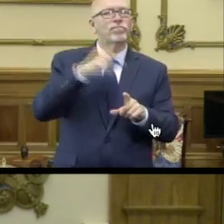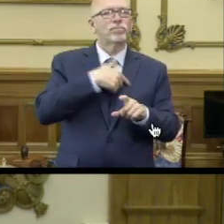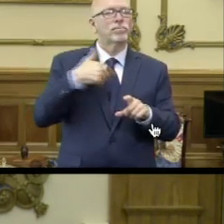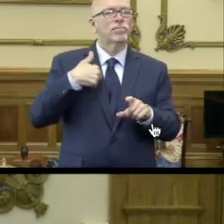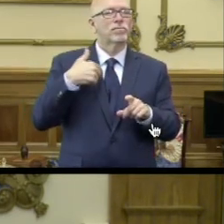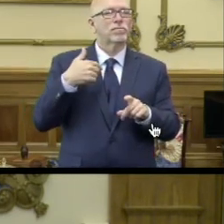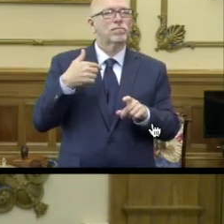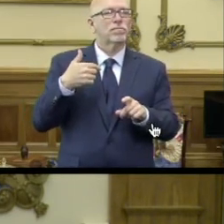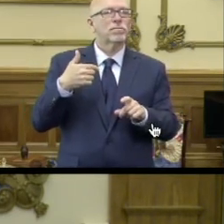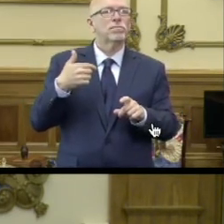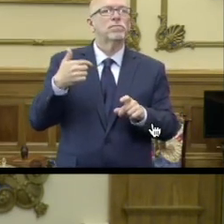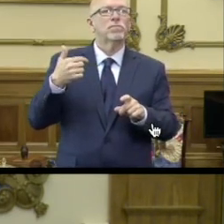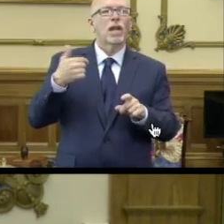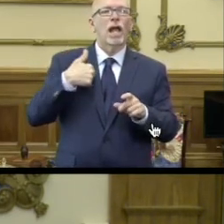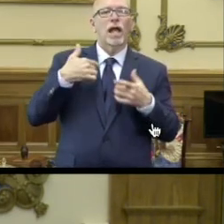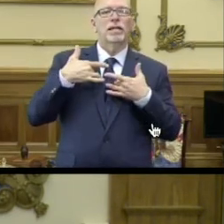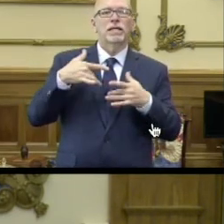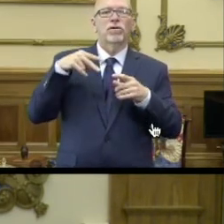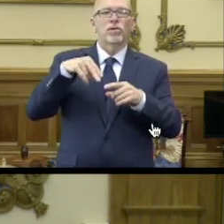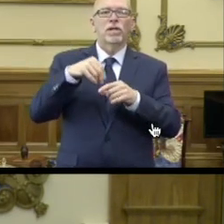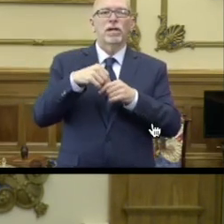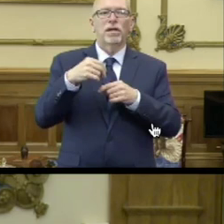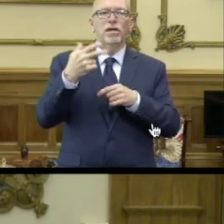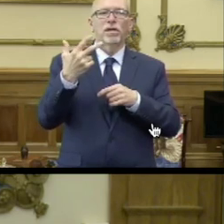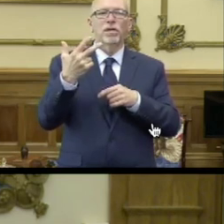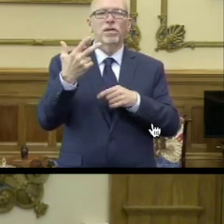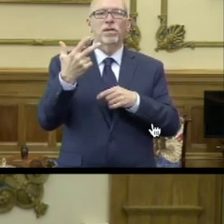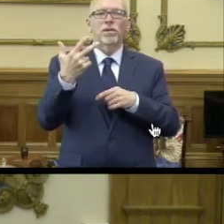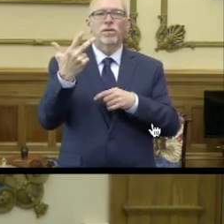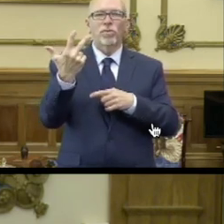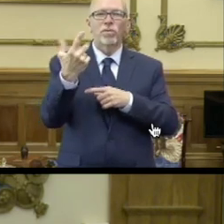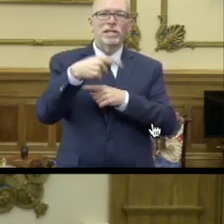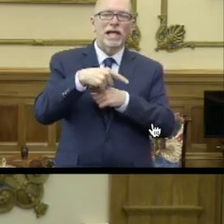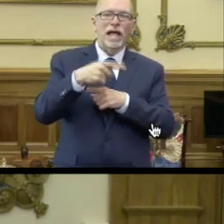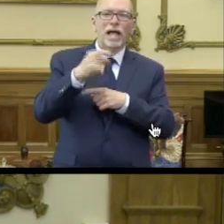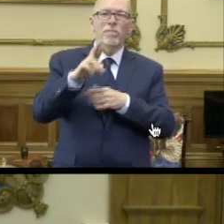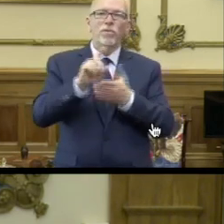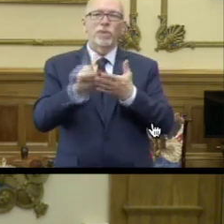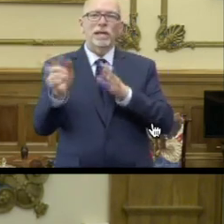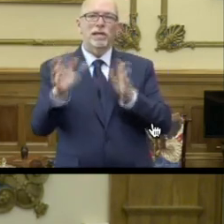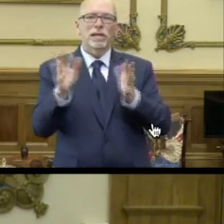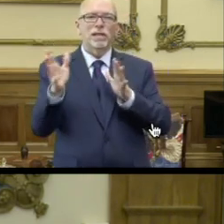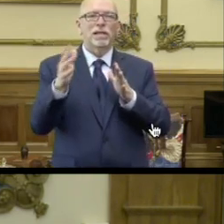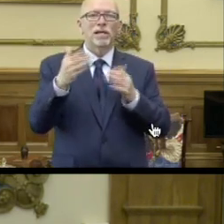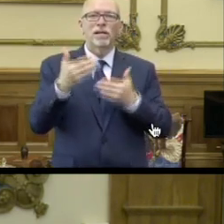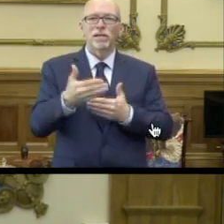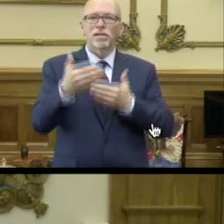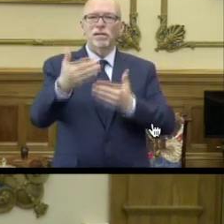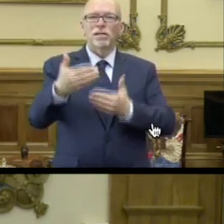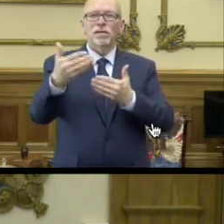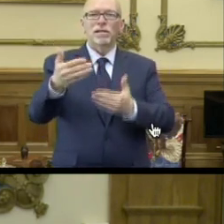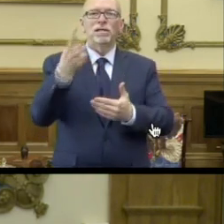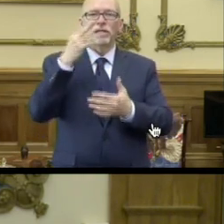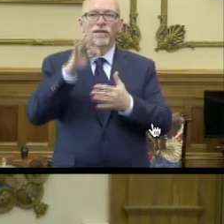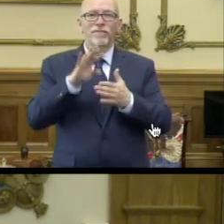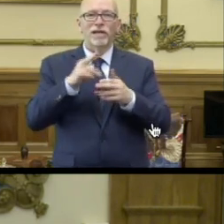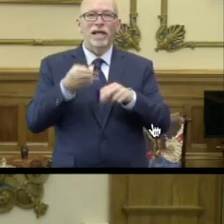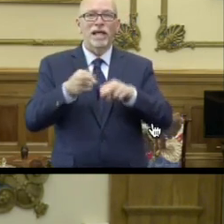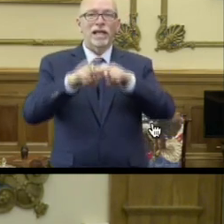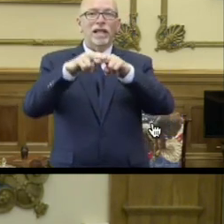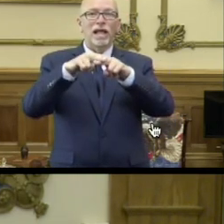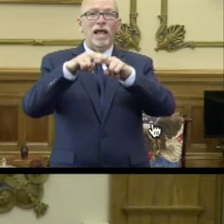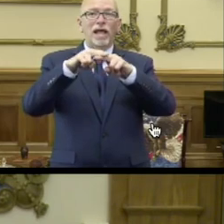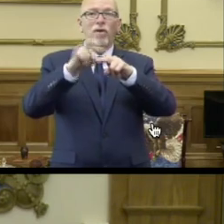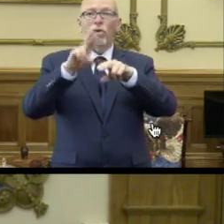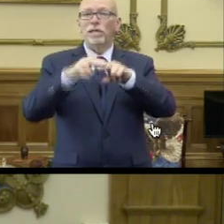I tend to look at this in three-day-to-a-week increments just to see kind of the incline or the plateau or